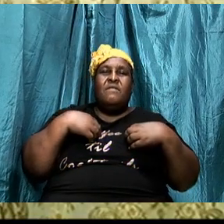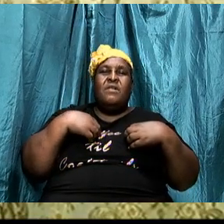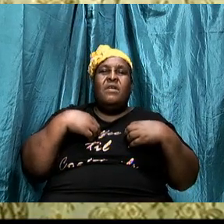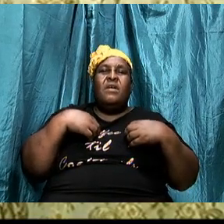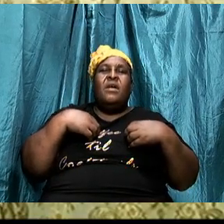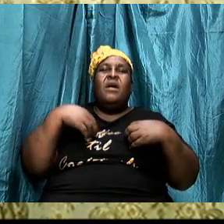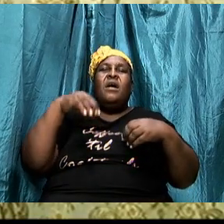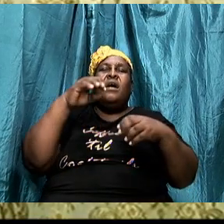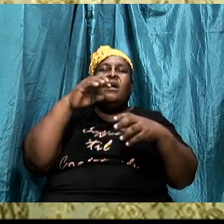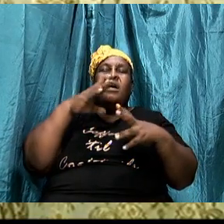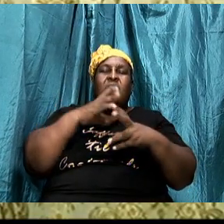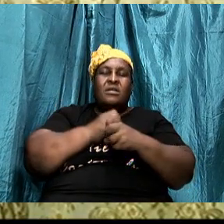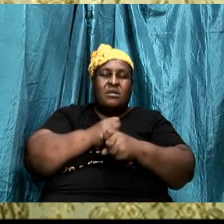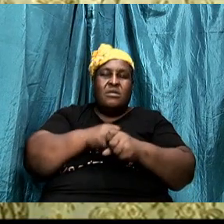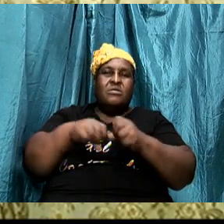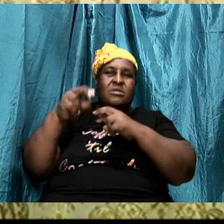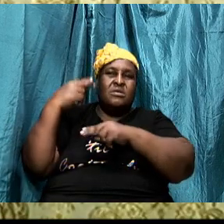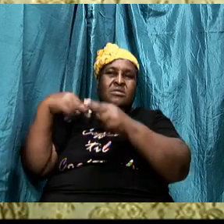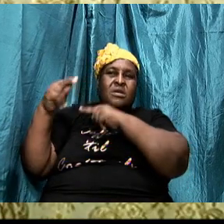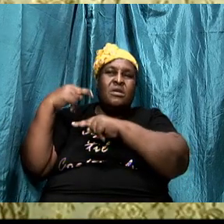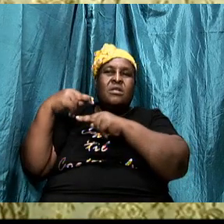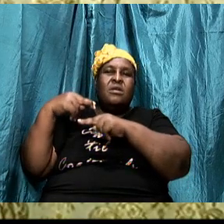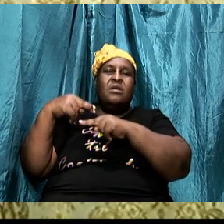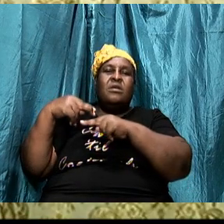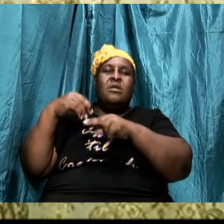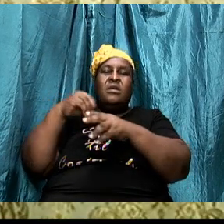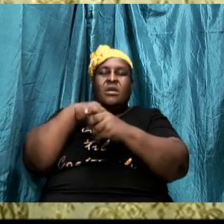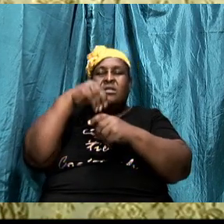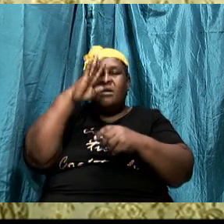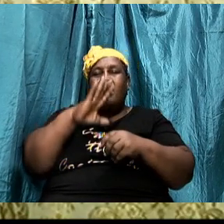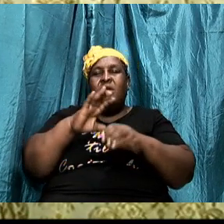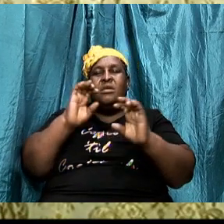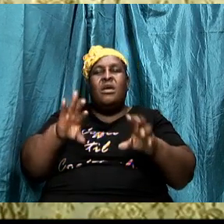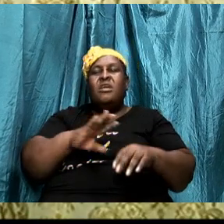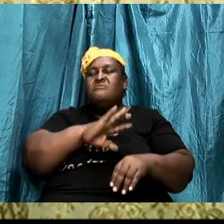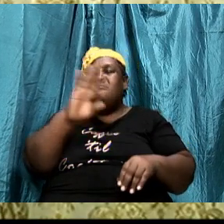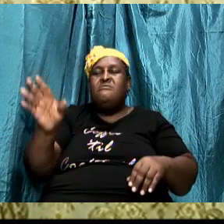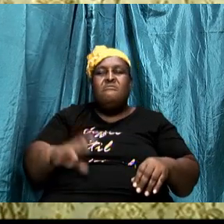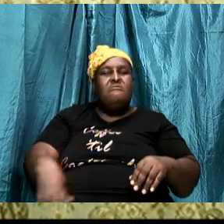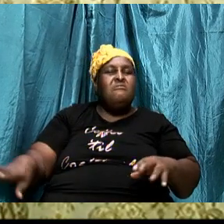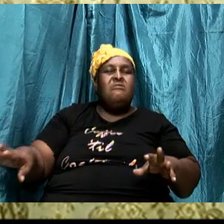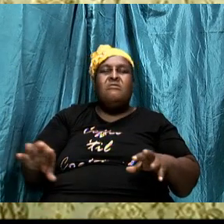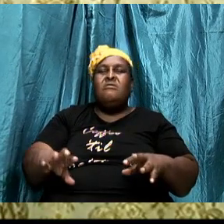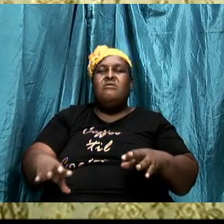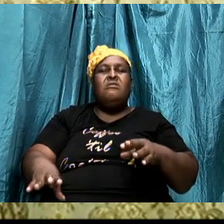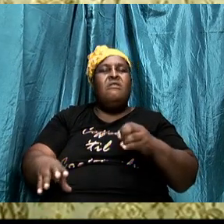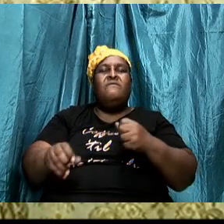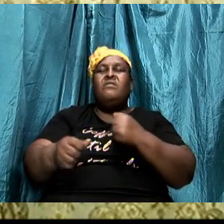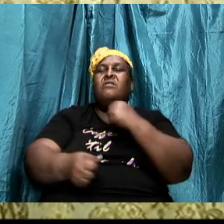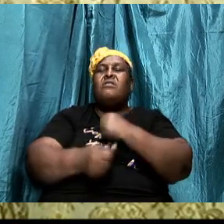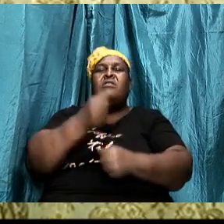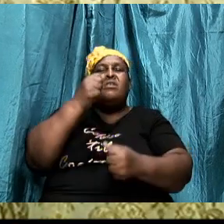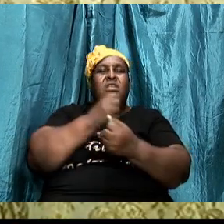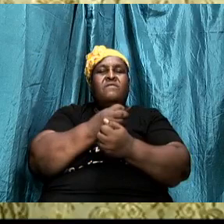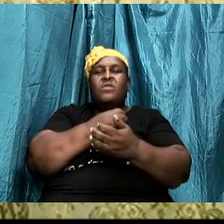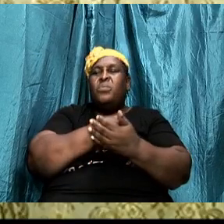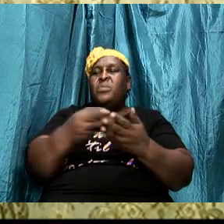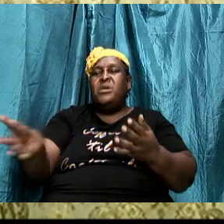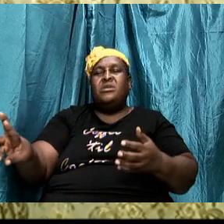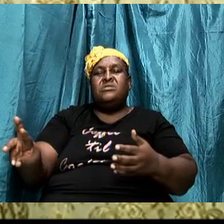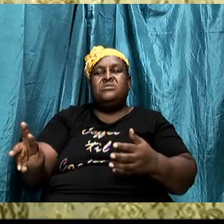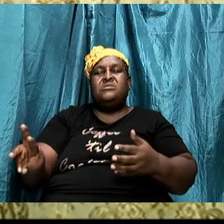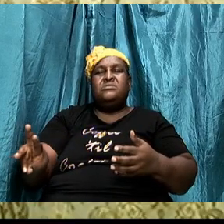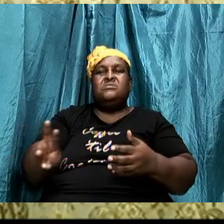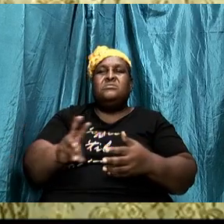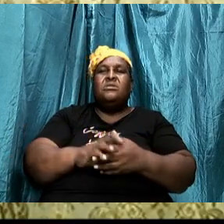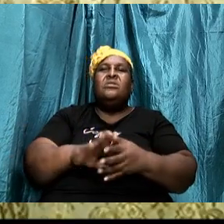have an inheritance that can never perish it can never spoil it can never fade away Jesus